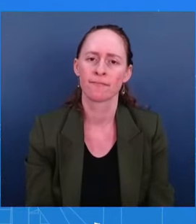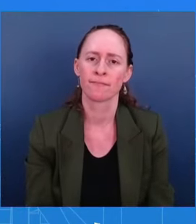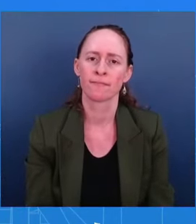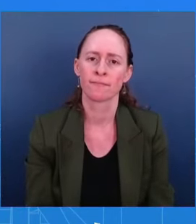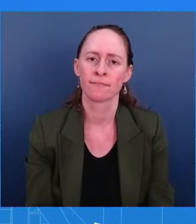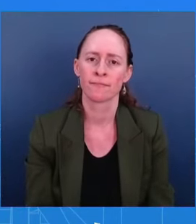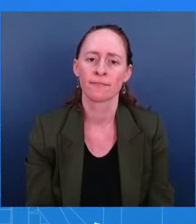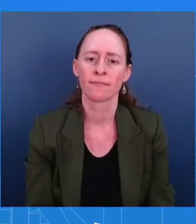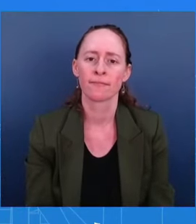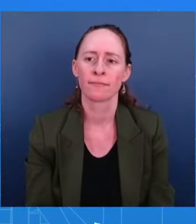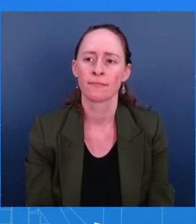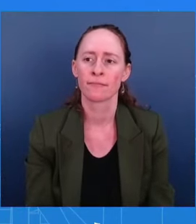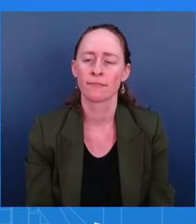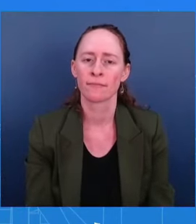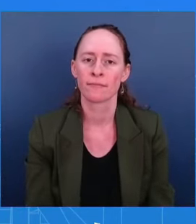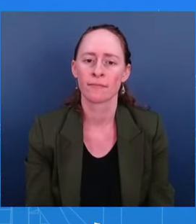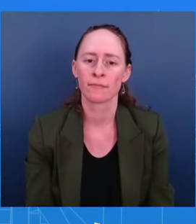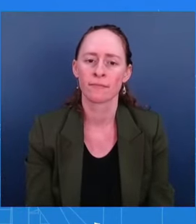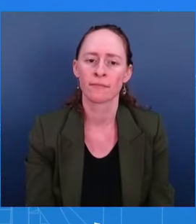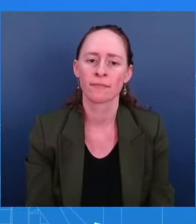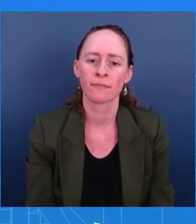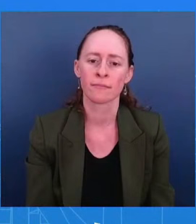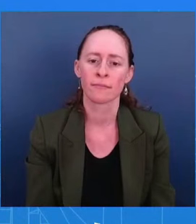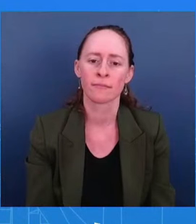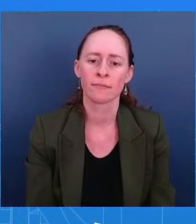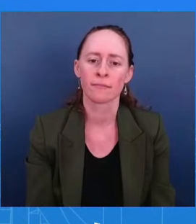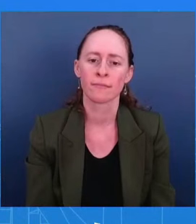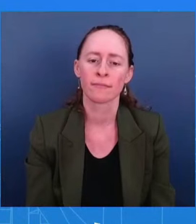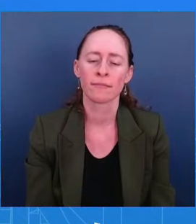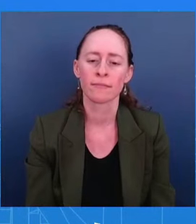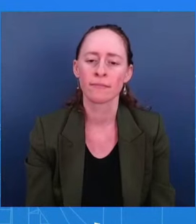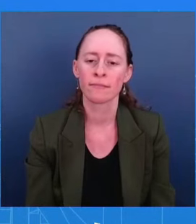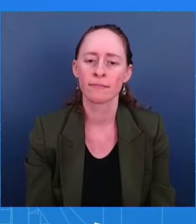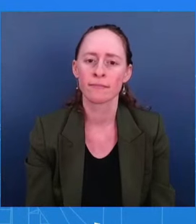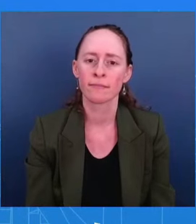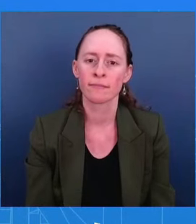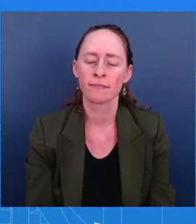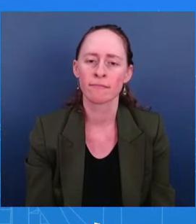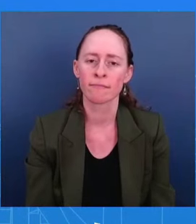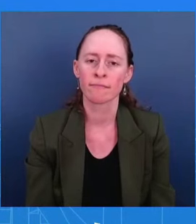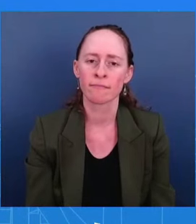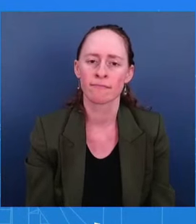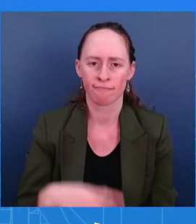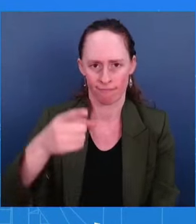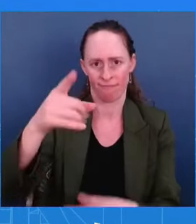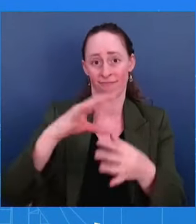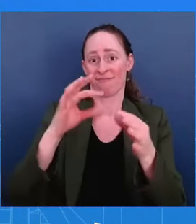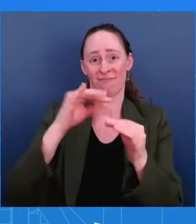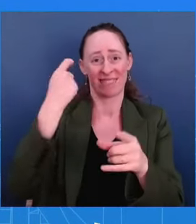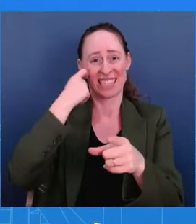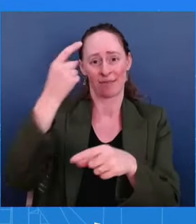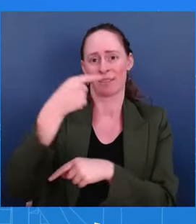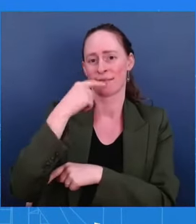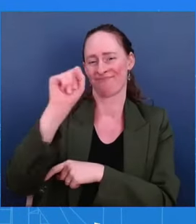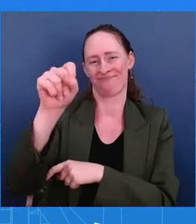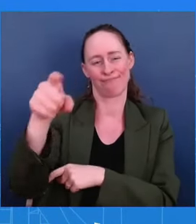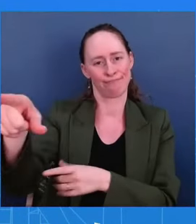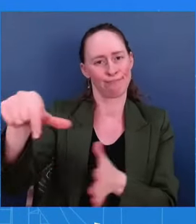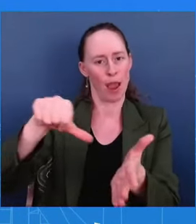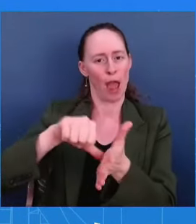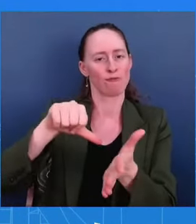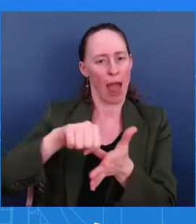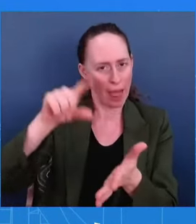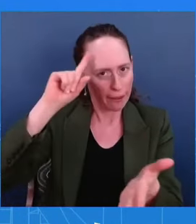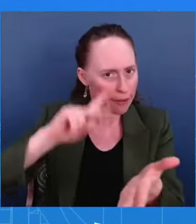Iran's intent in attempting to interfere in the election is to, as you put it, denigrate a